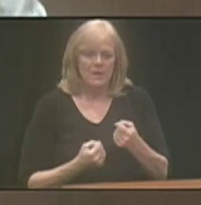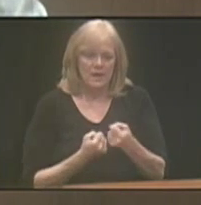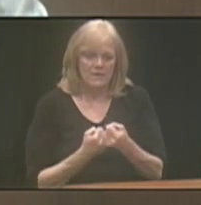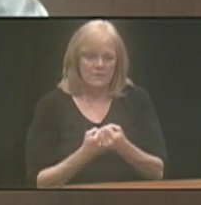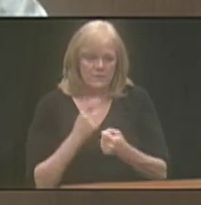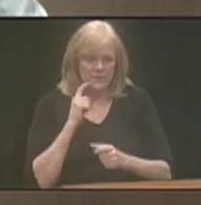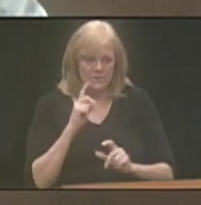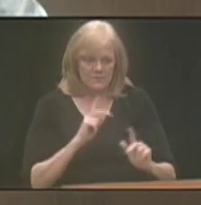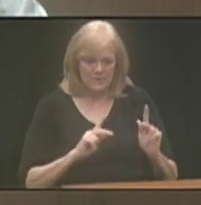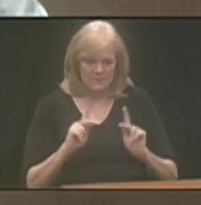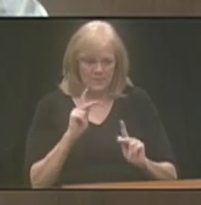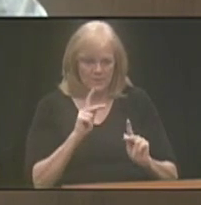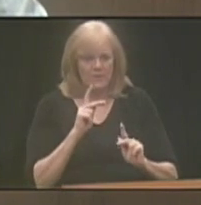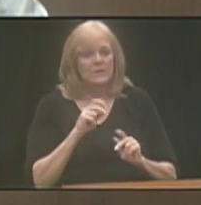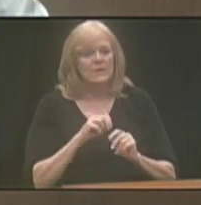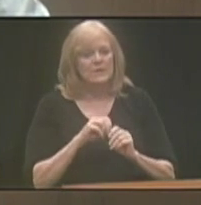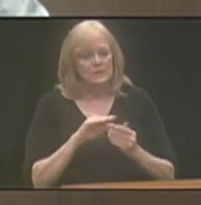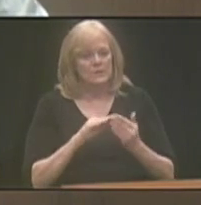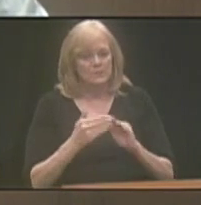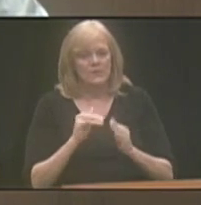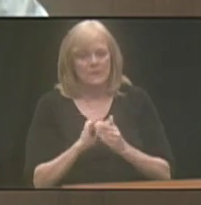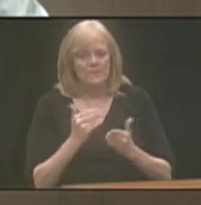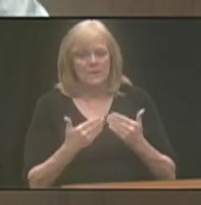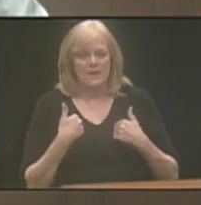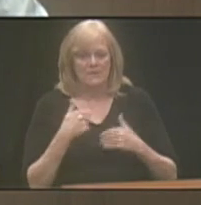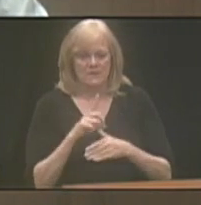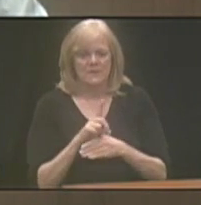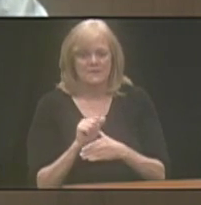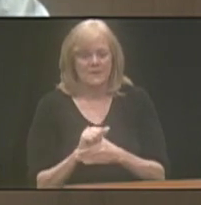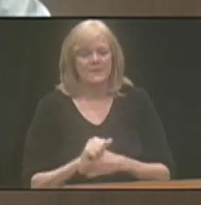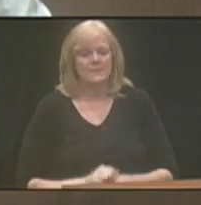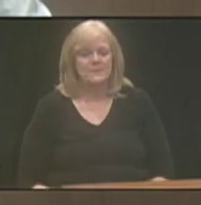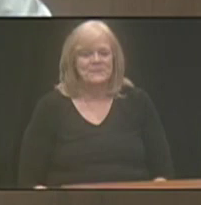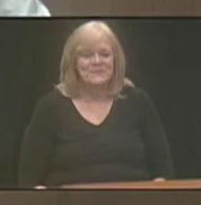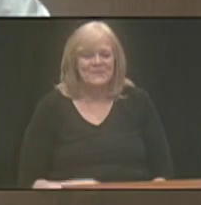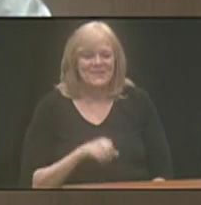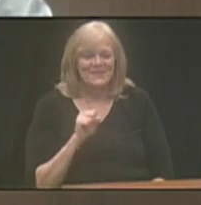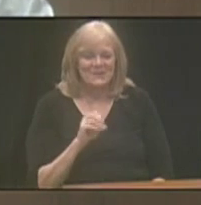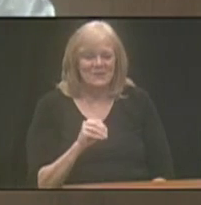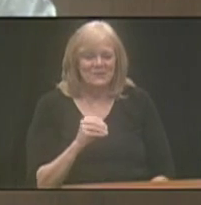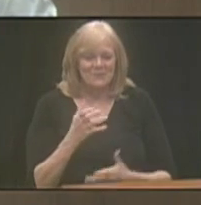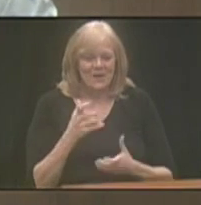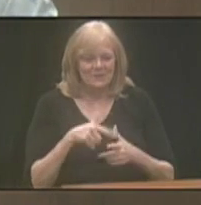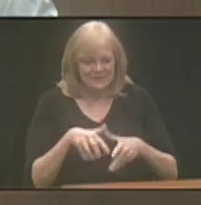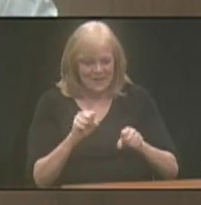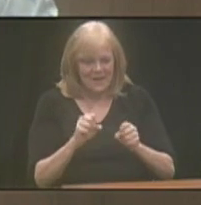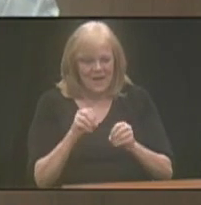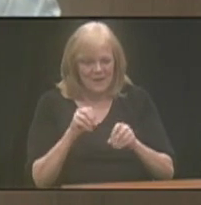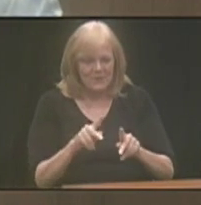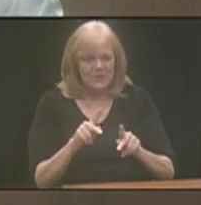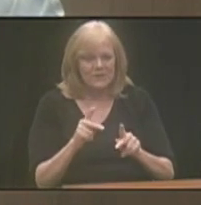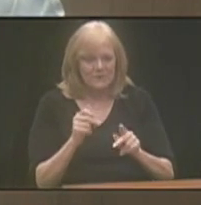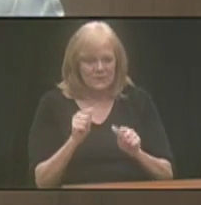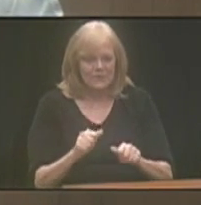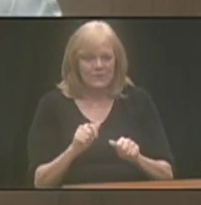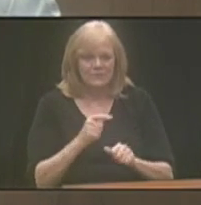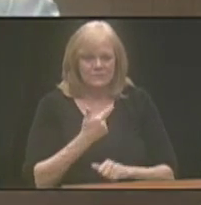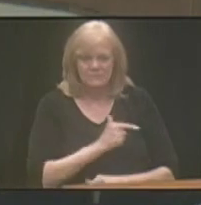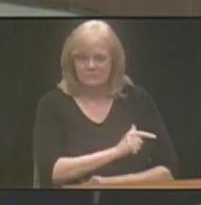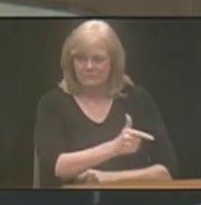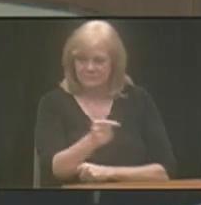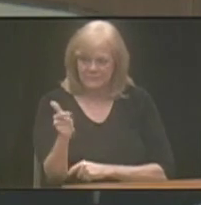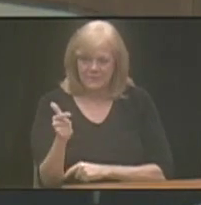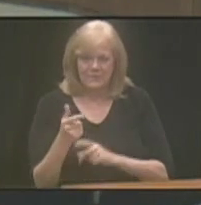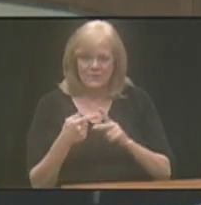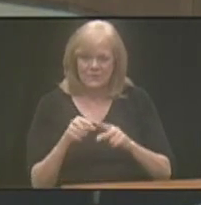for the needs of persons in the community that may have a disability. So we'd like to just take an opportunity, if we could, to go around